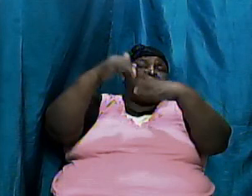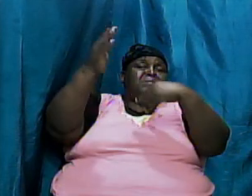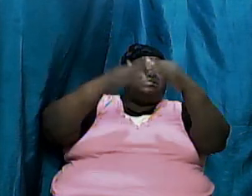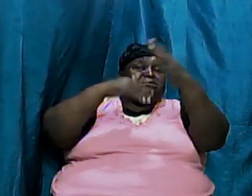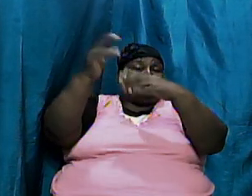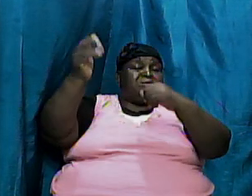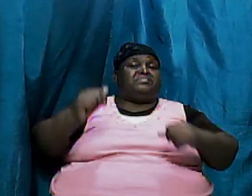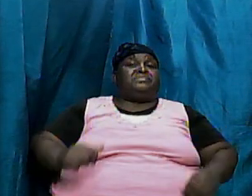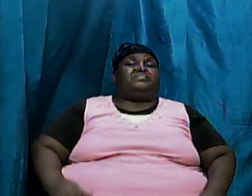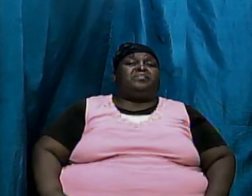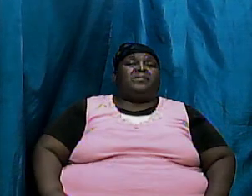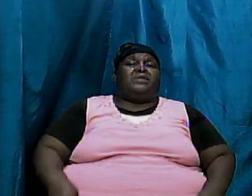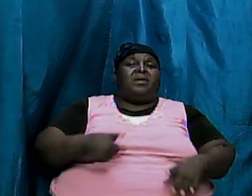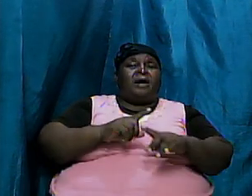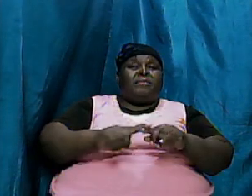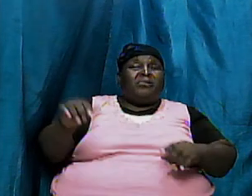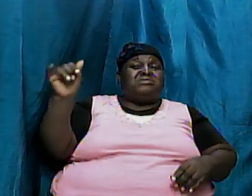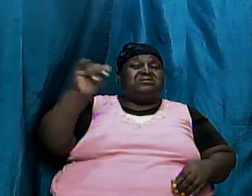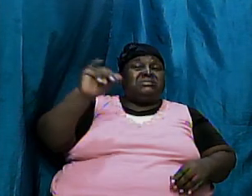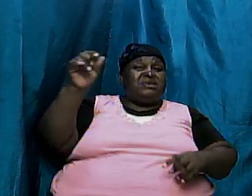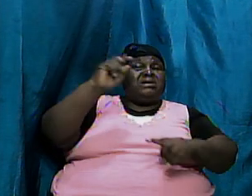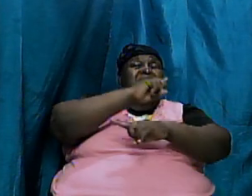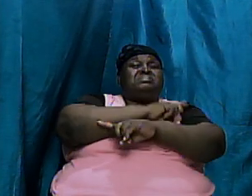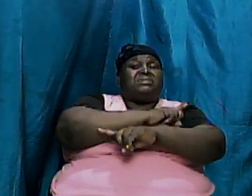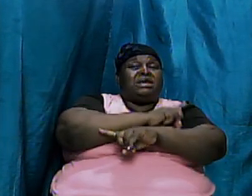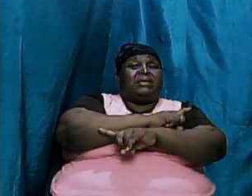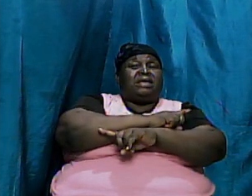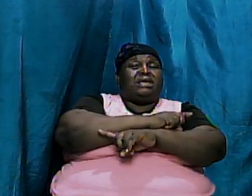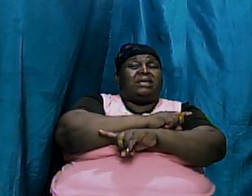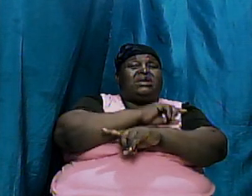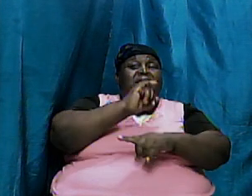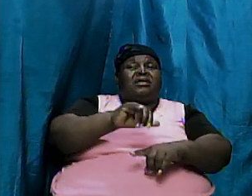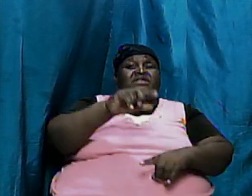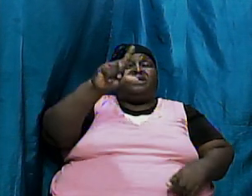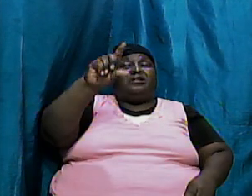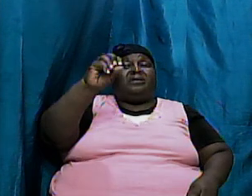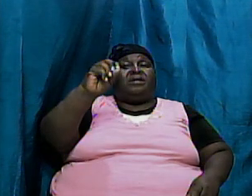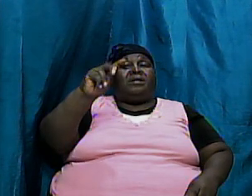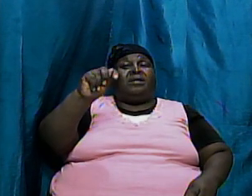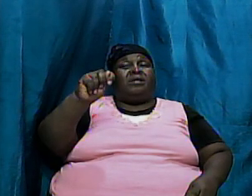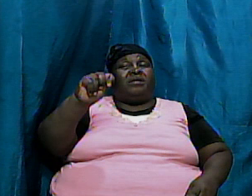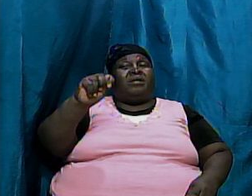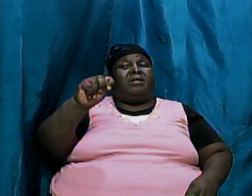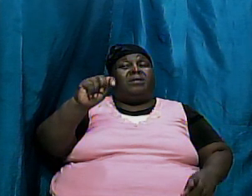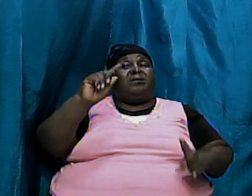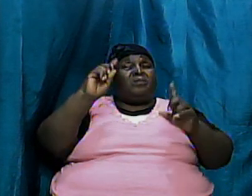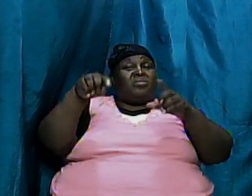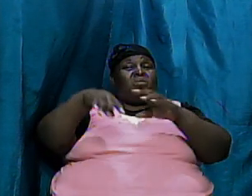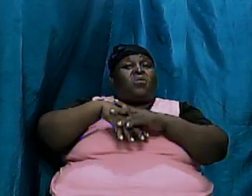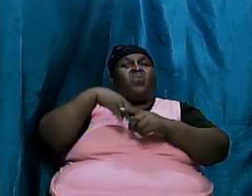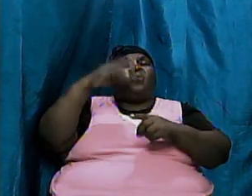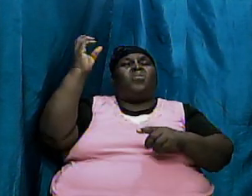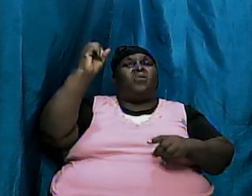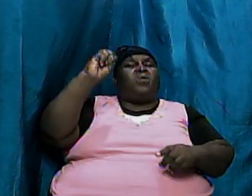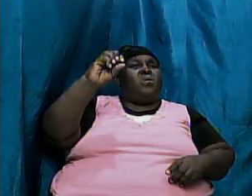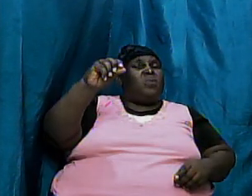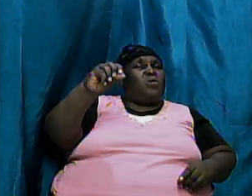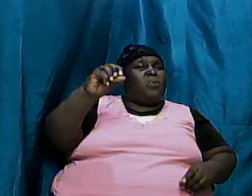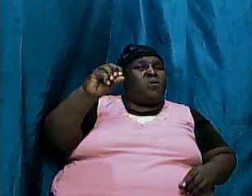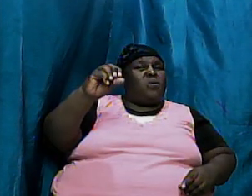but the same day that Lot went out of Sodom